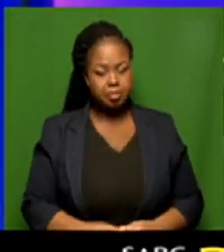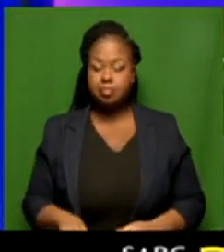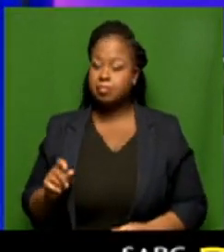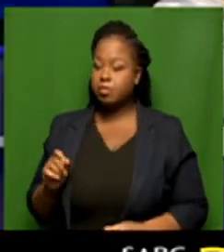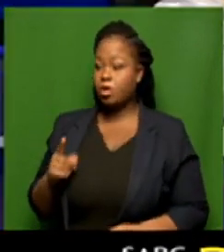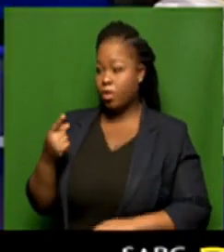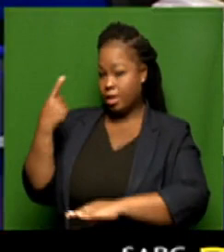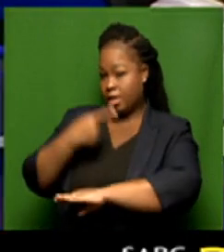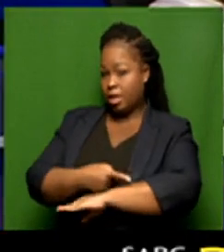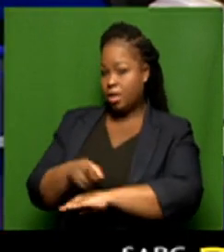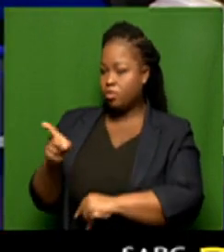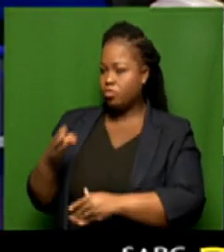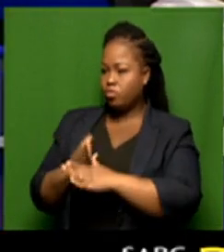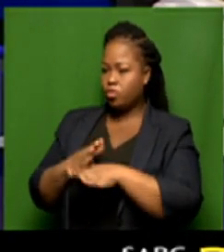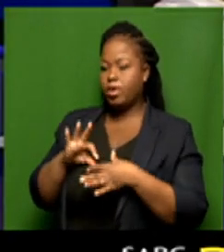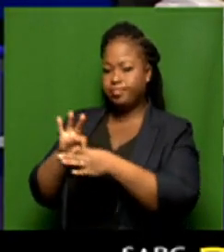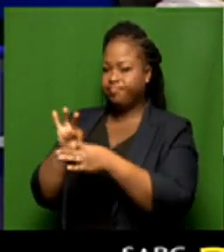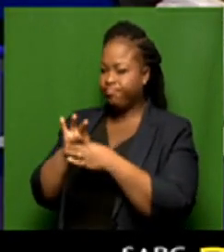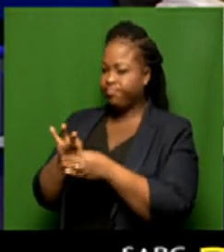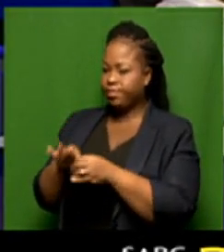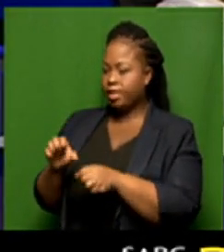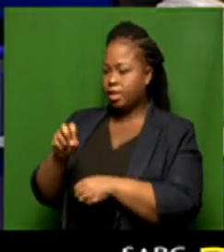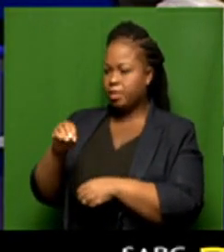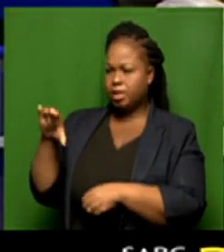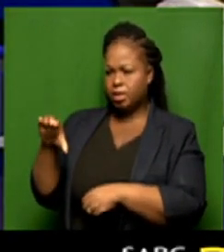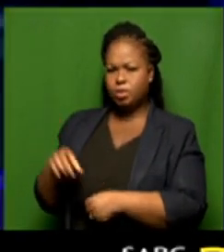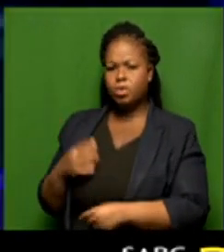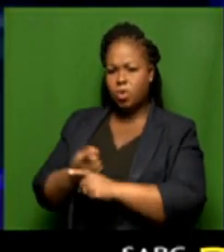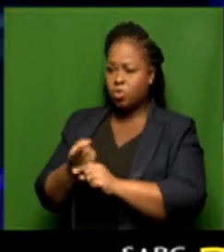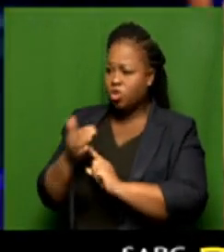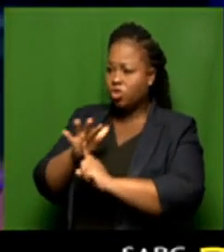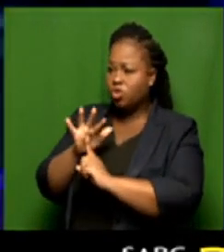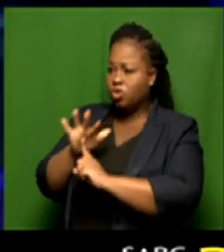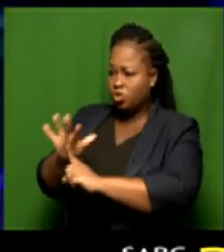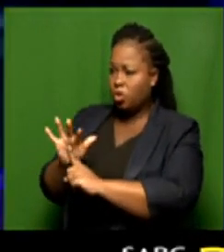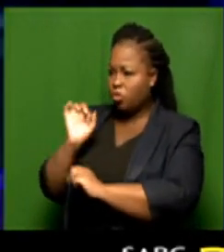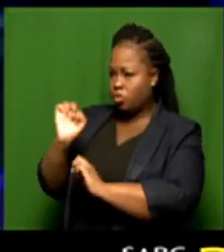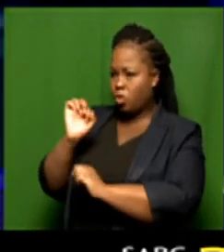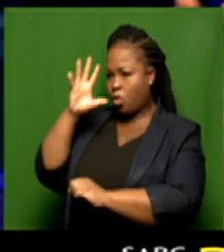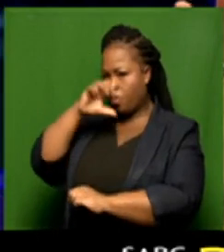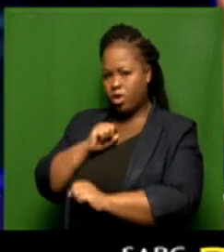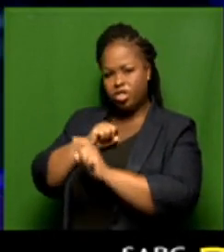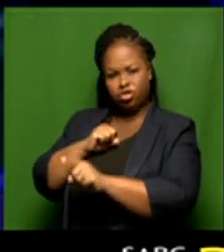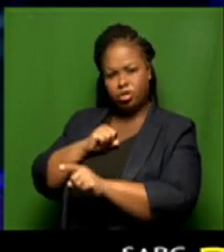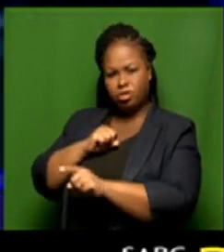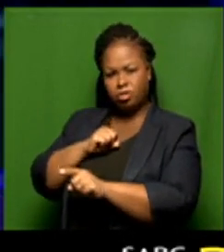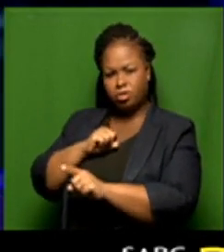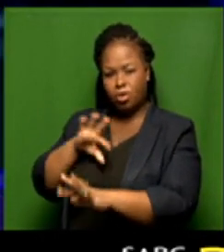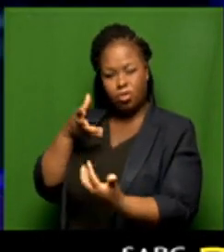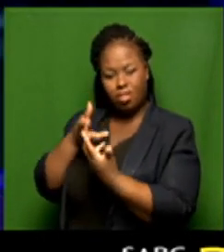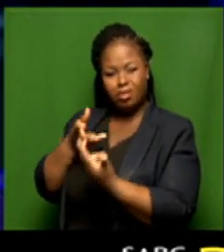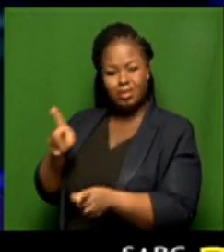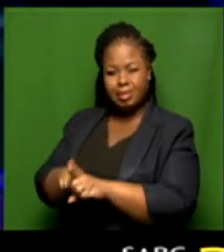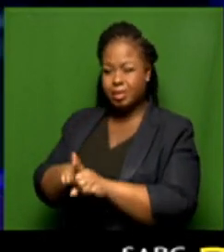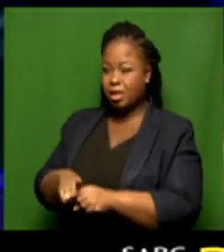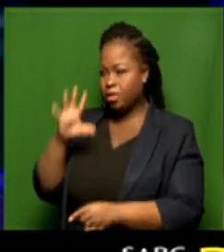the day you're working with the SABC, do we constantly show these results, your predictions? I mean, are we speaking to them,